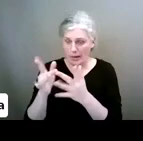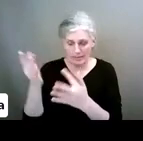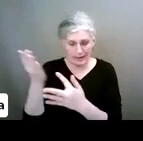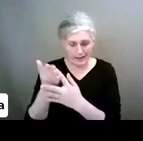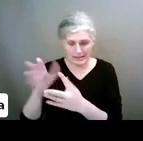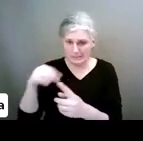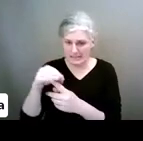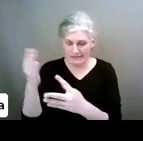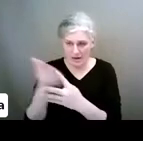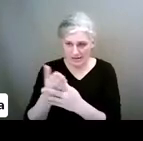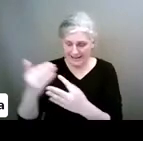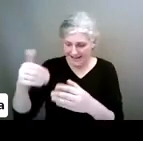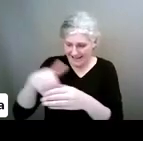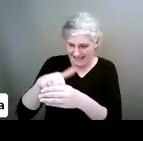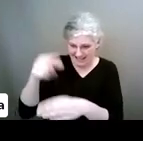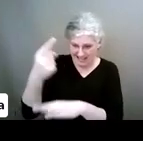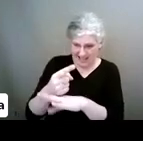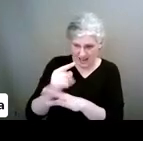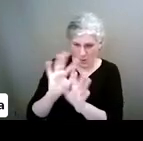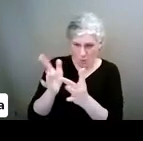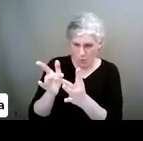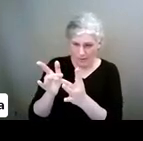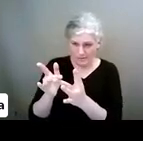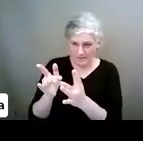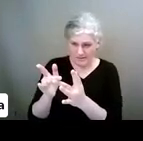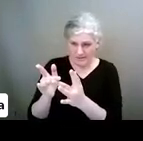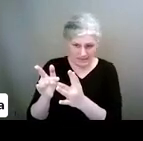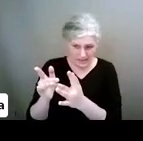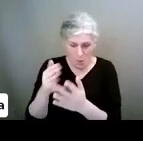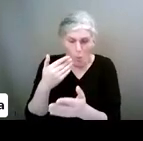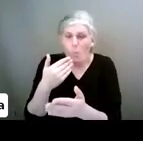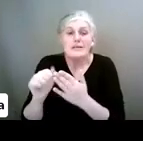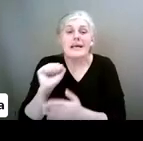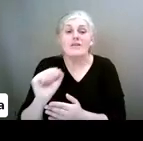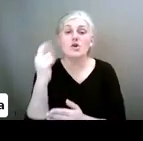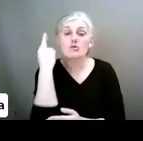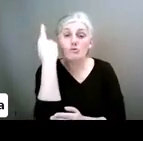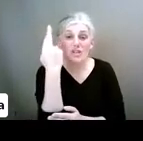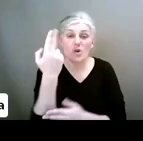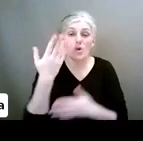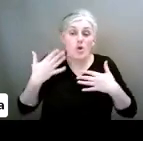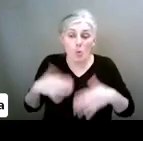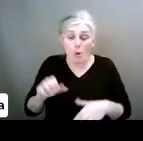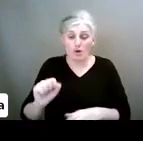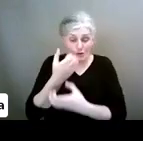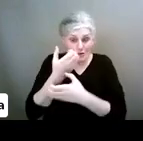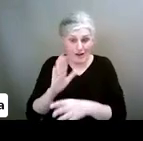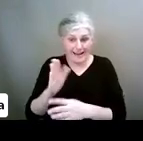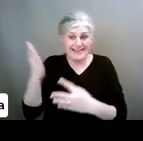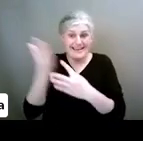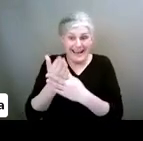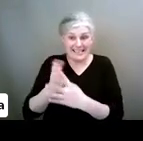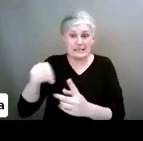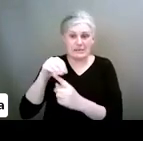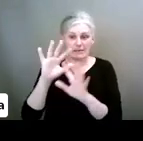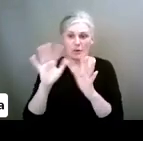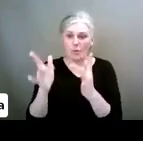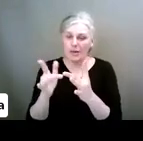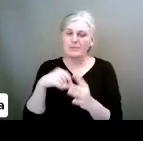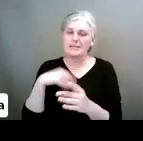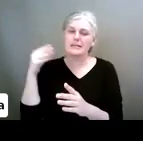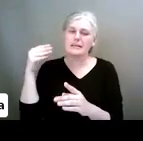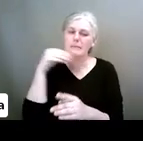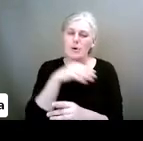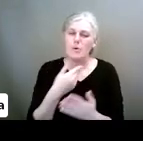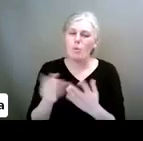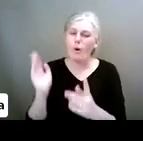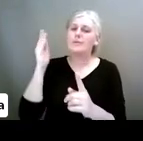content that it has and the value and culture, whatever the reasons are. But it's about talking to them about it, explaining it and